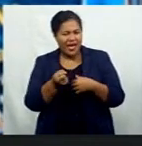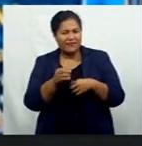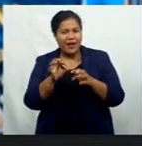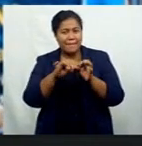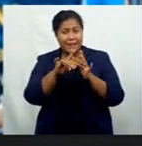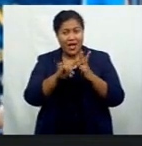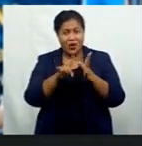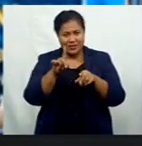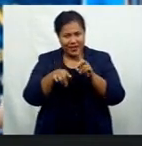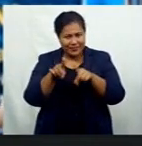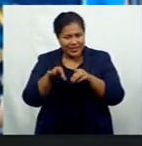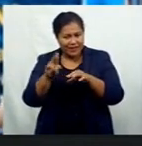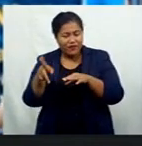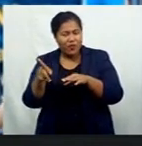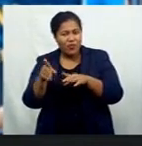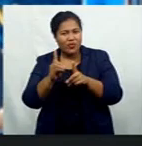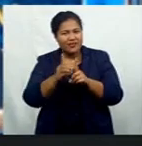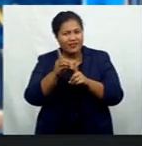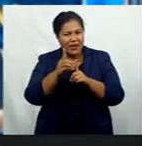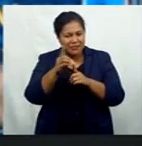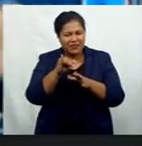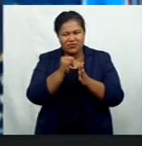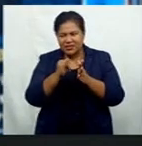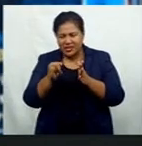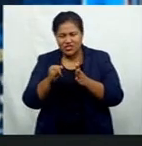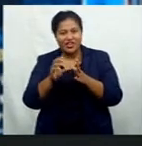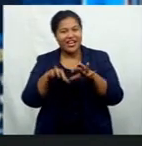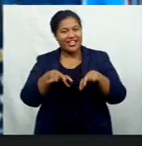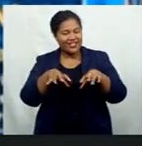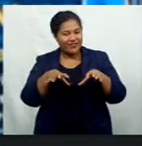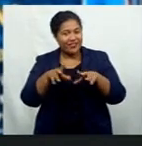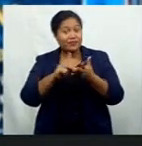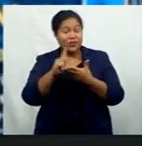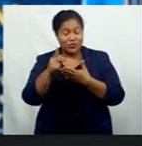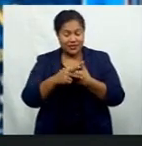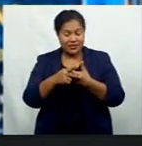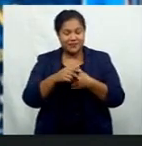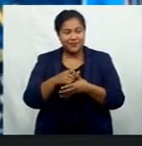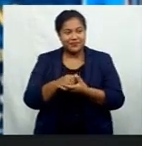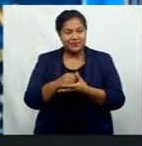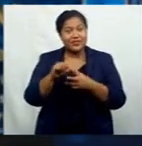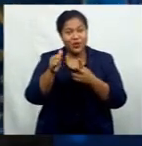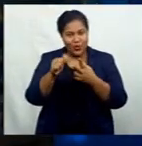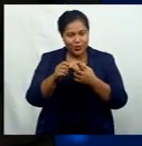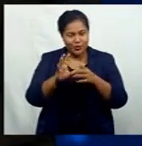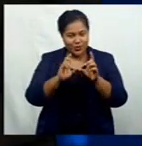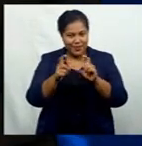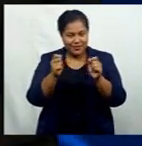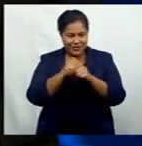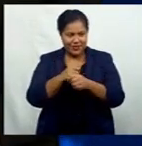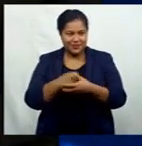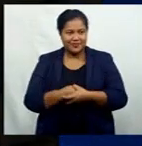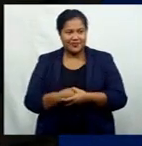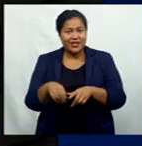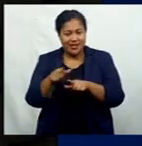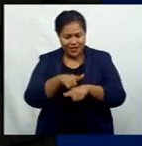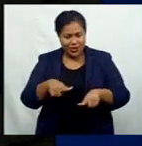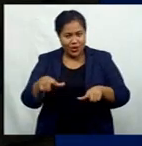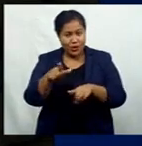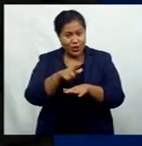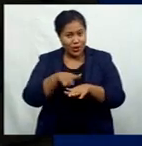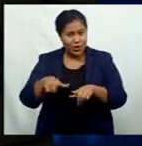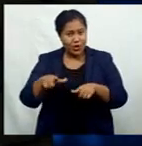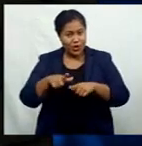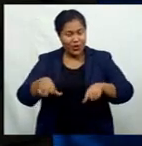development, from industrial activity, from projects, as well as from climate change. Here are the local exchange rates